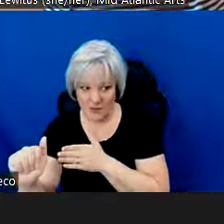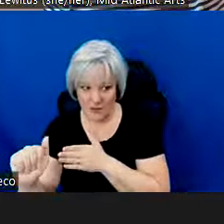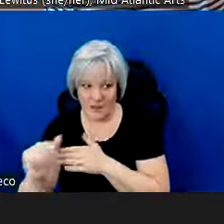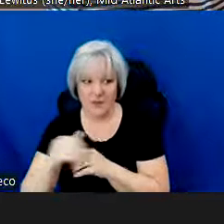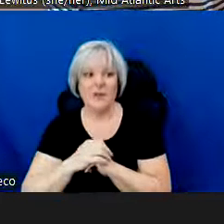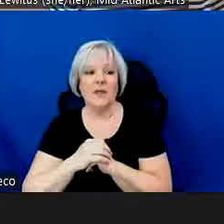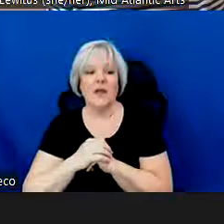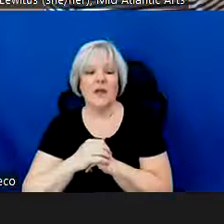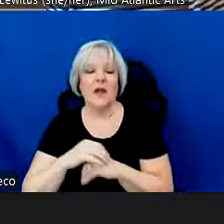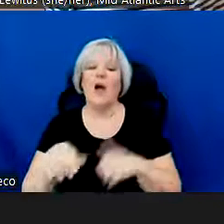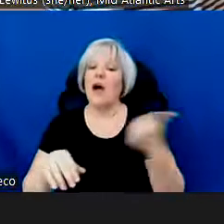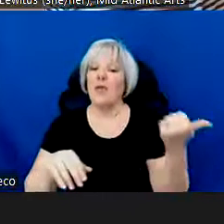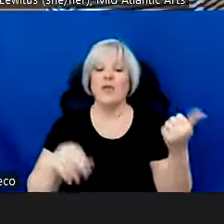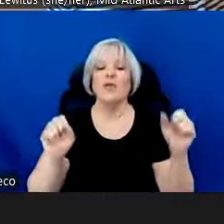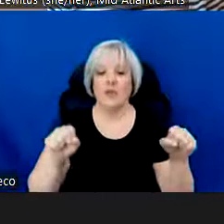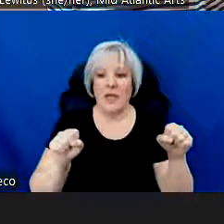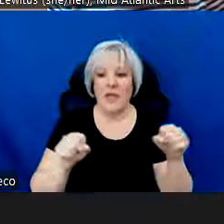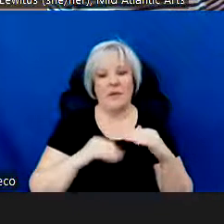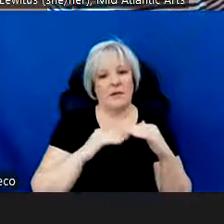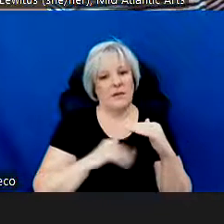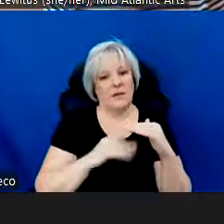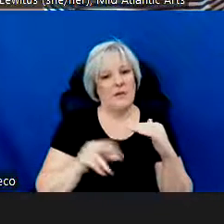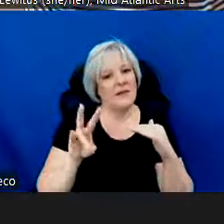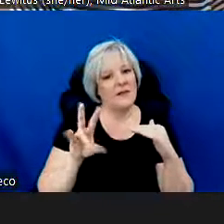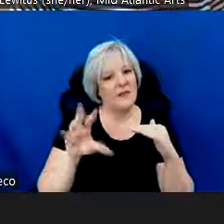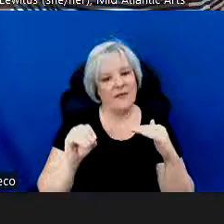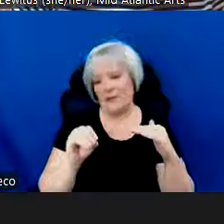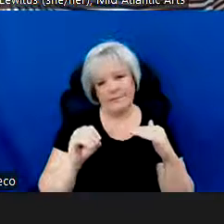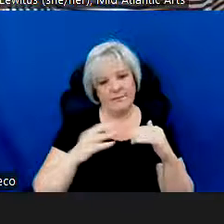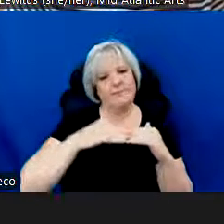for all applicants, you may request no less than $750.